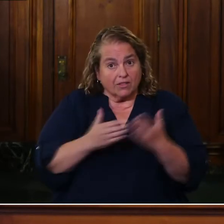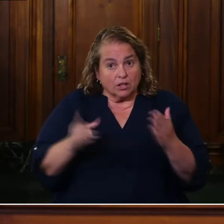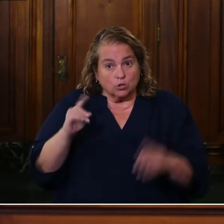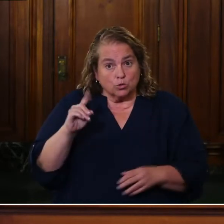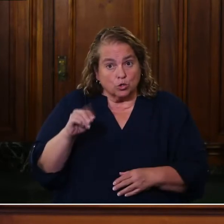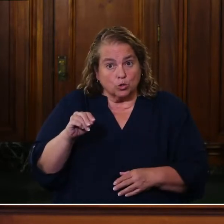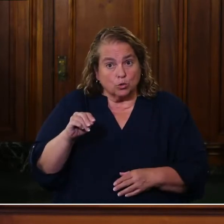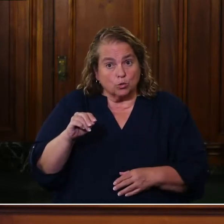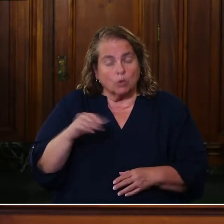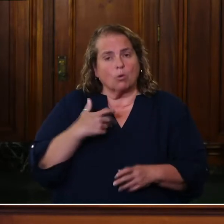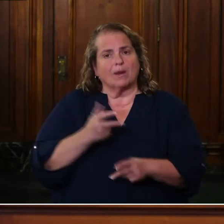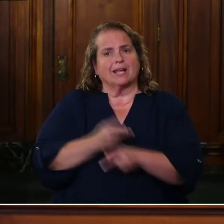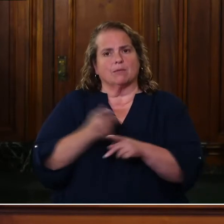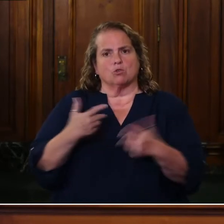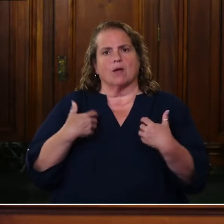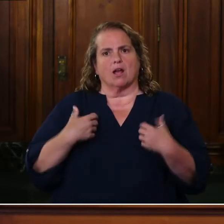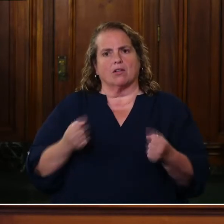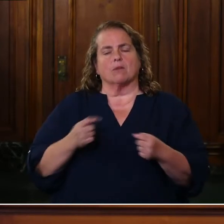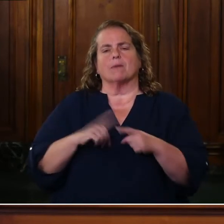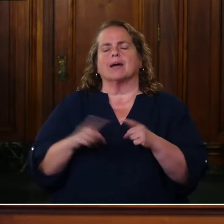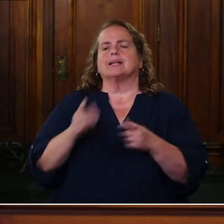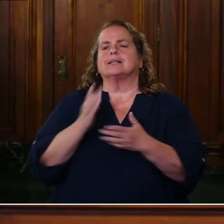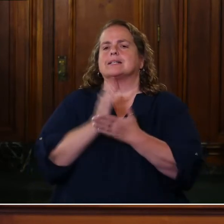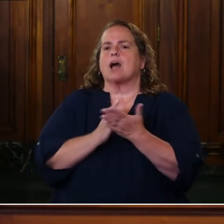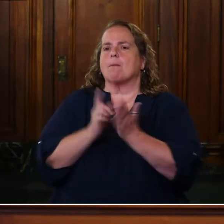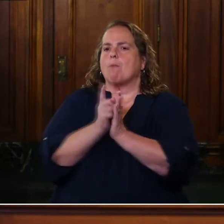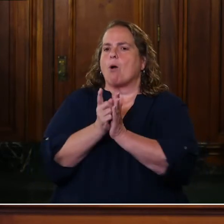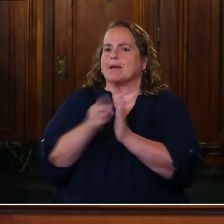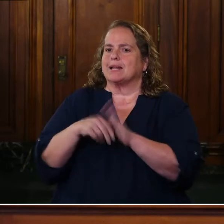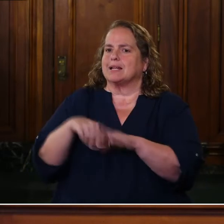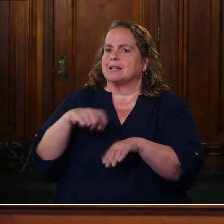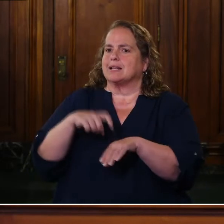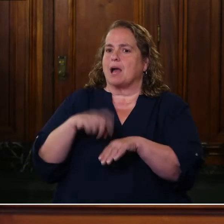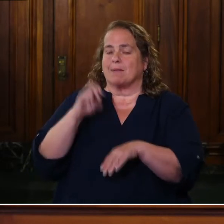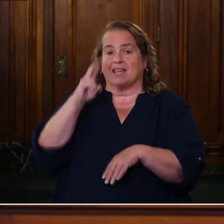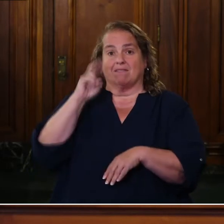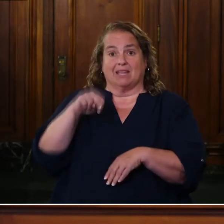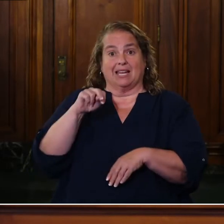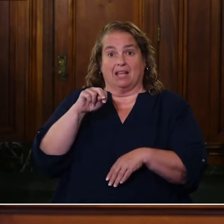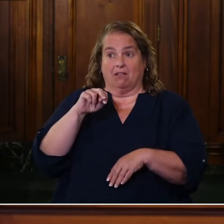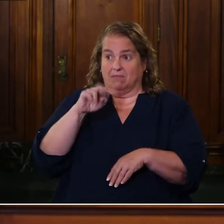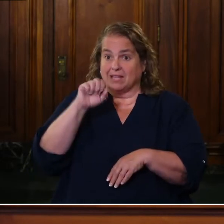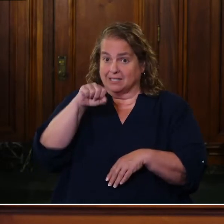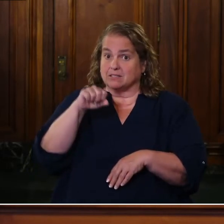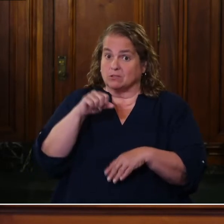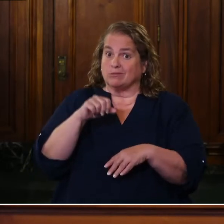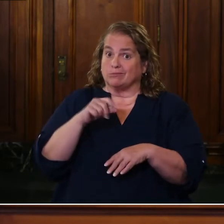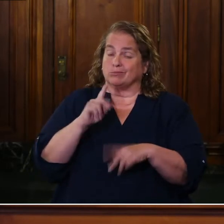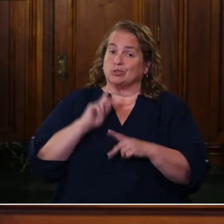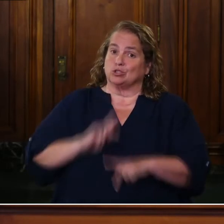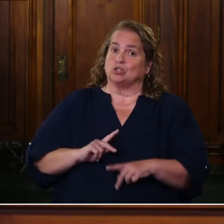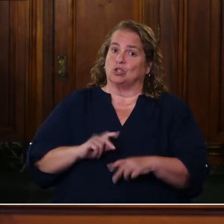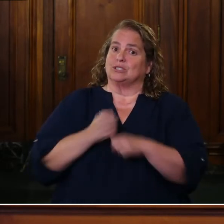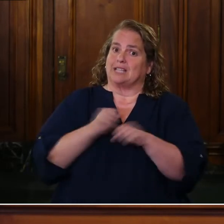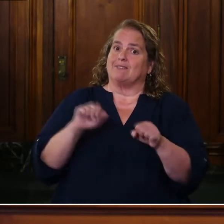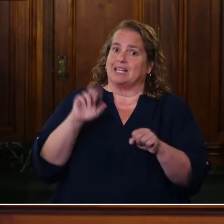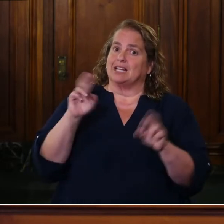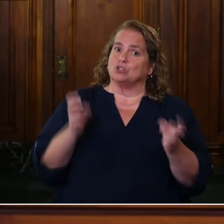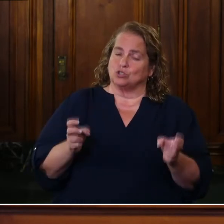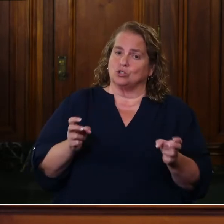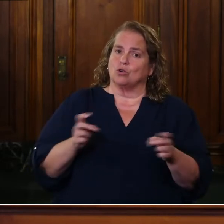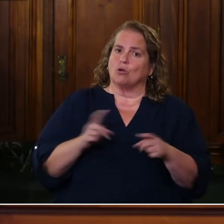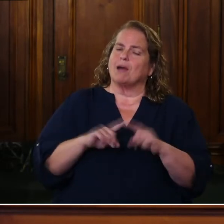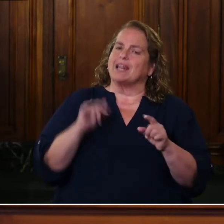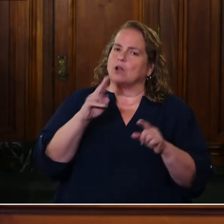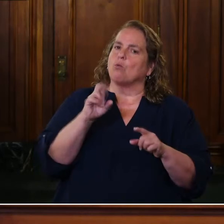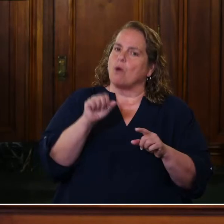healthy. But there are some moments in time where even though it was a personal safety issue, you know, when you look at, at health care, it's, it's, it's